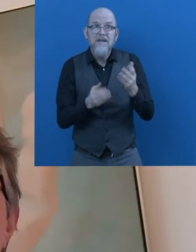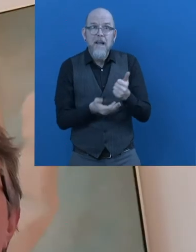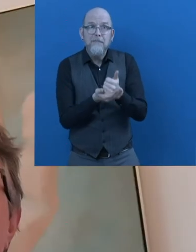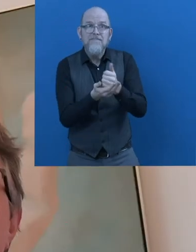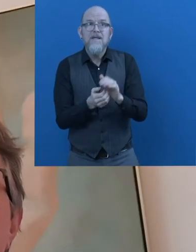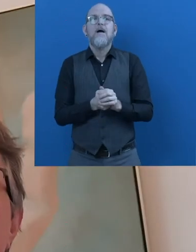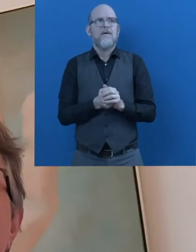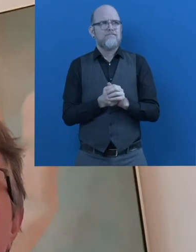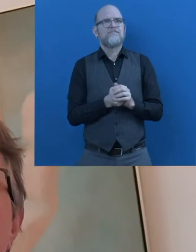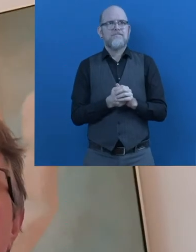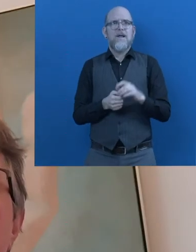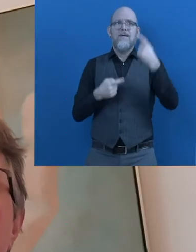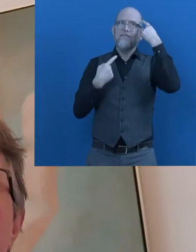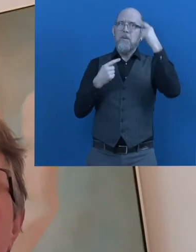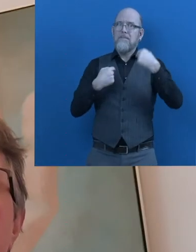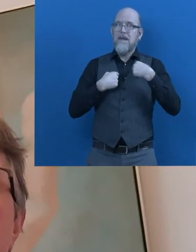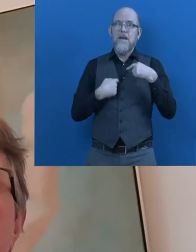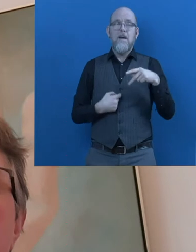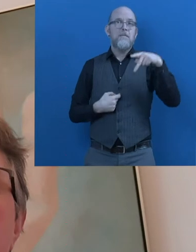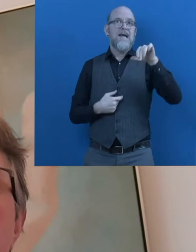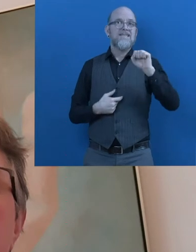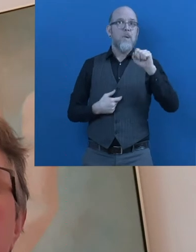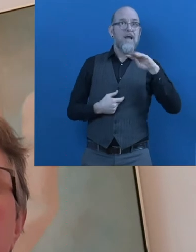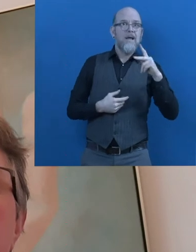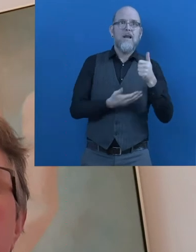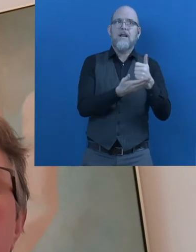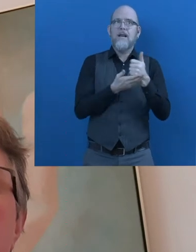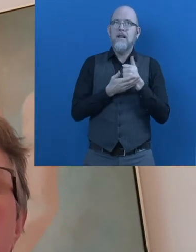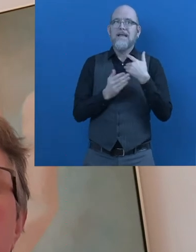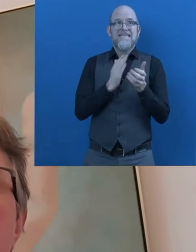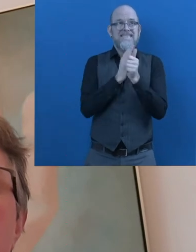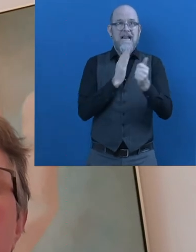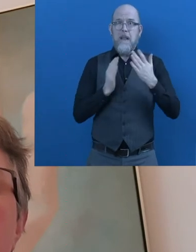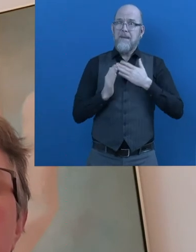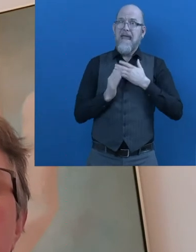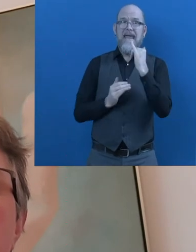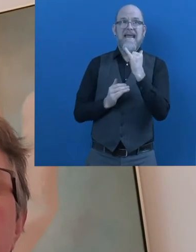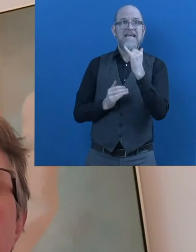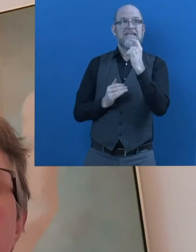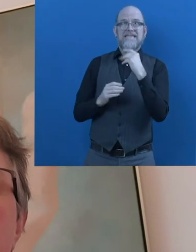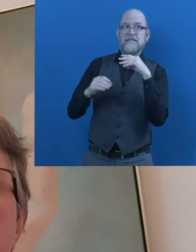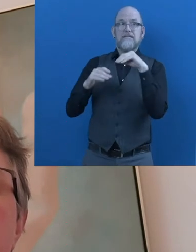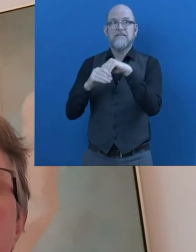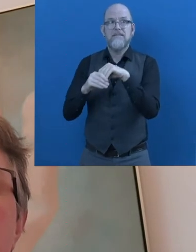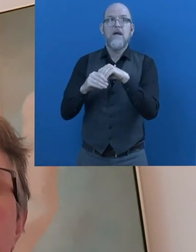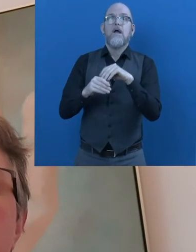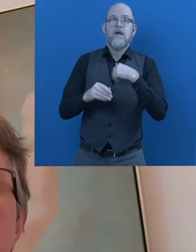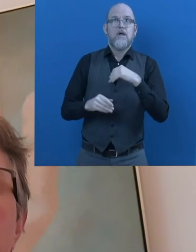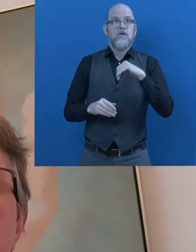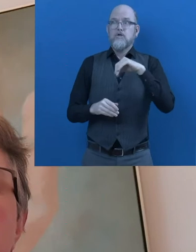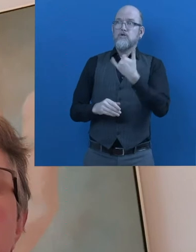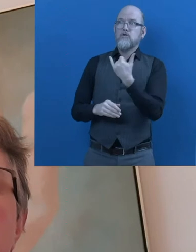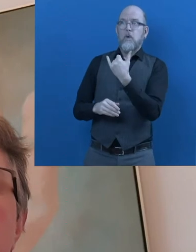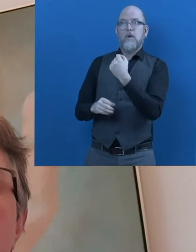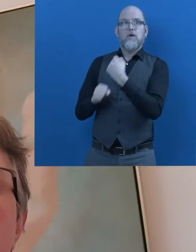Passwork has given me opportunities to fully employ my skills in the IT sector. My job coach, who is very important,